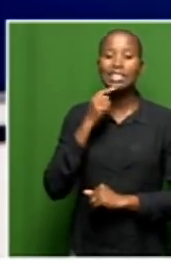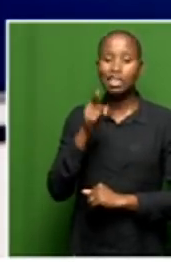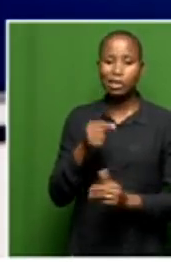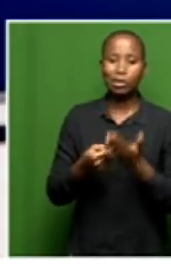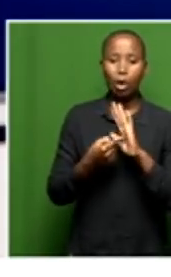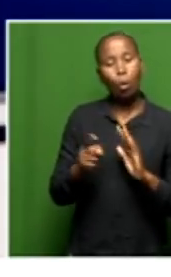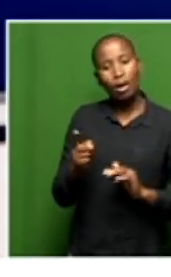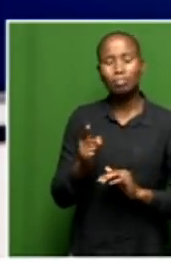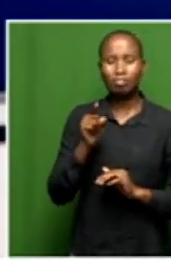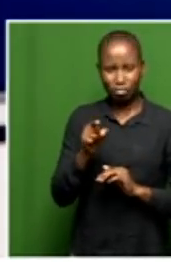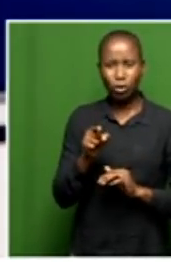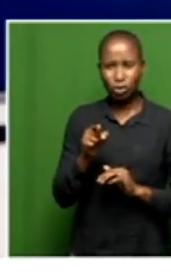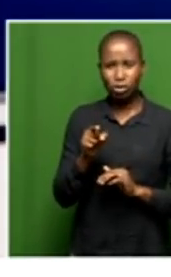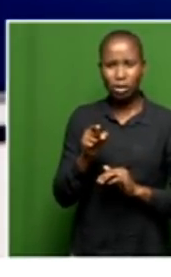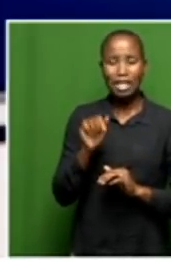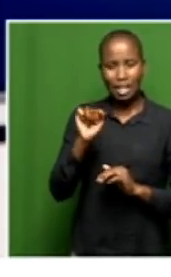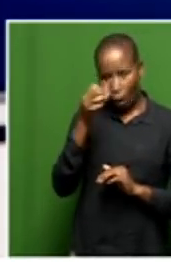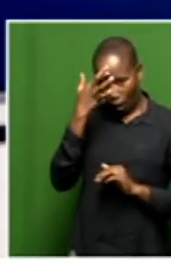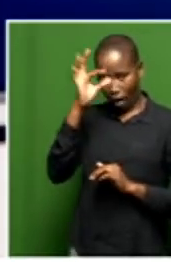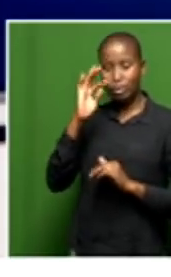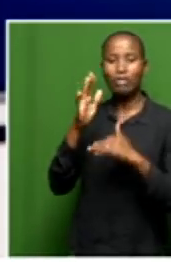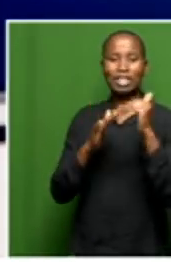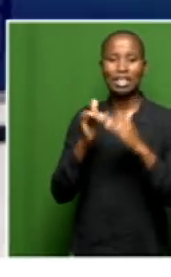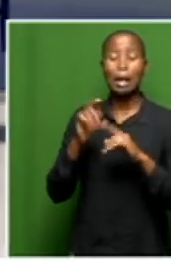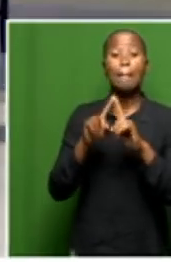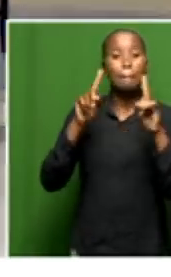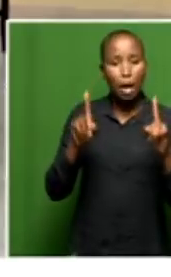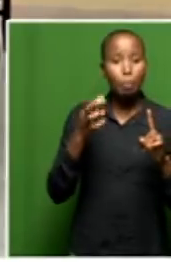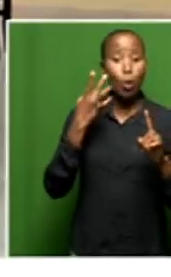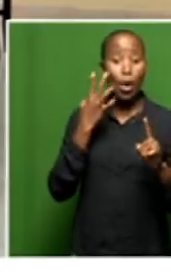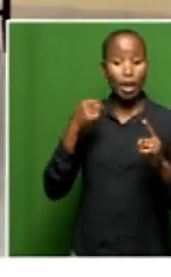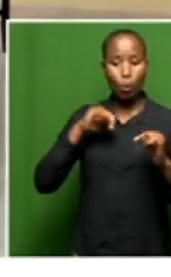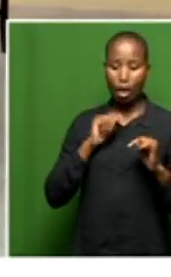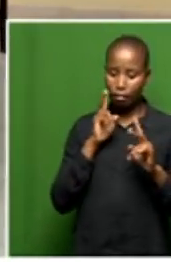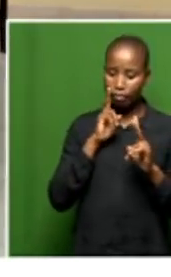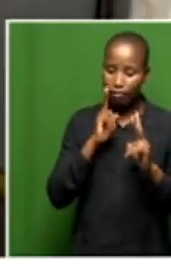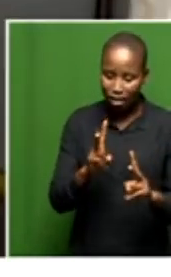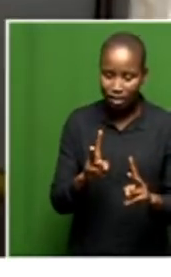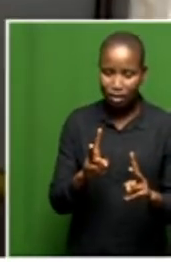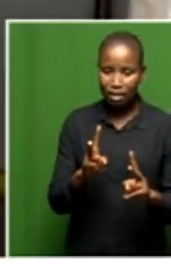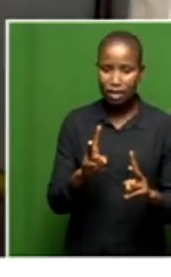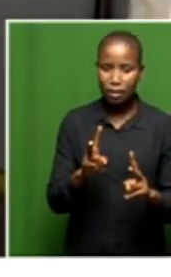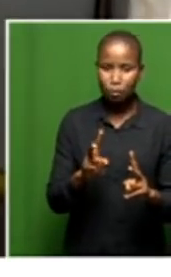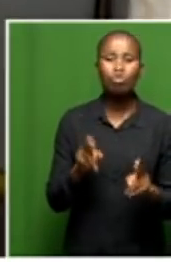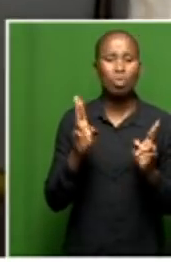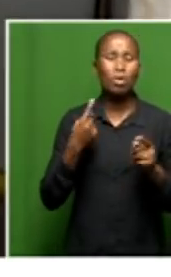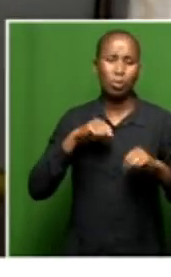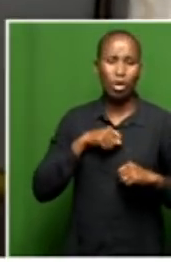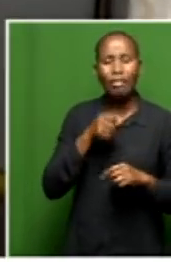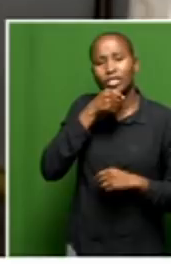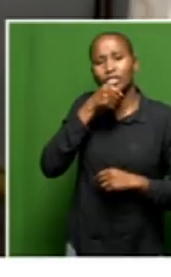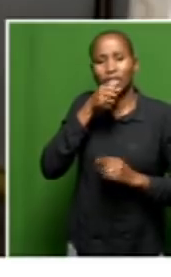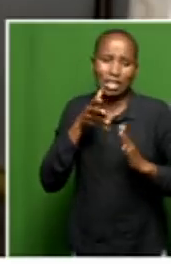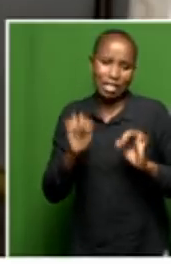-art facility. What we didn't see on our first visit was, as you know, we are journalists, and